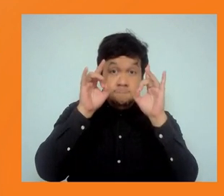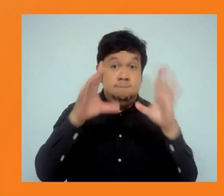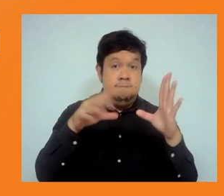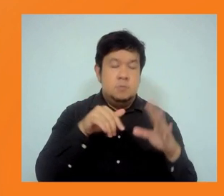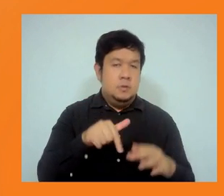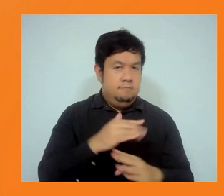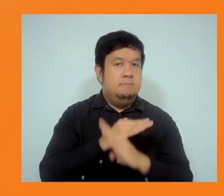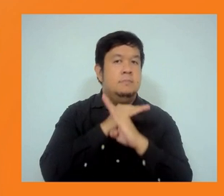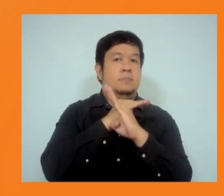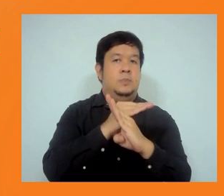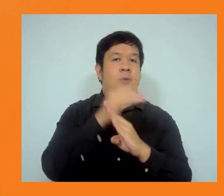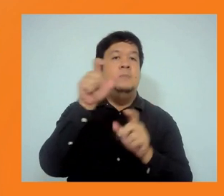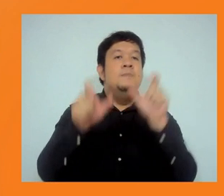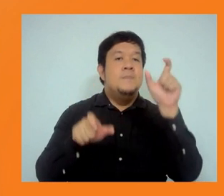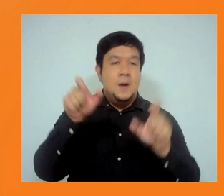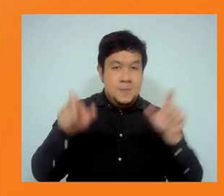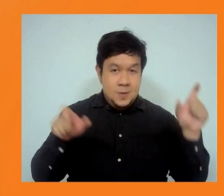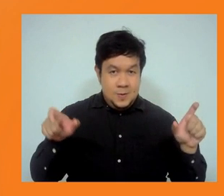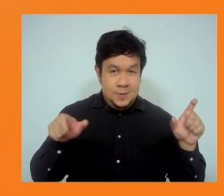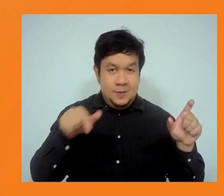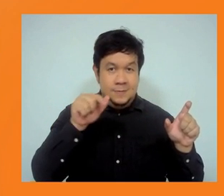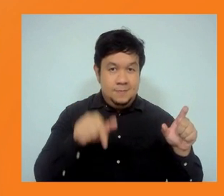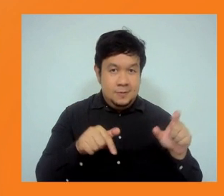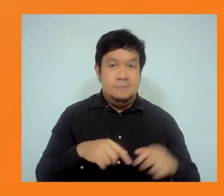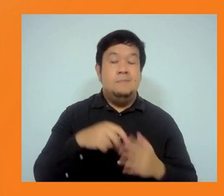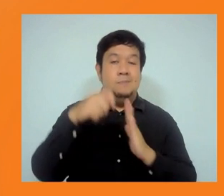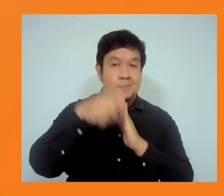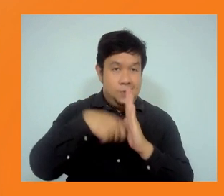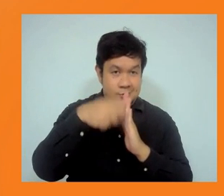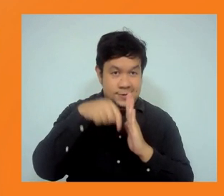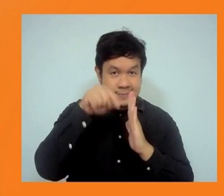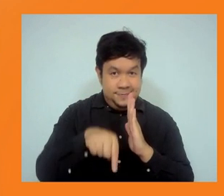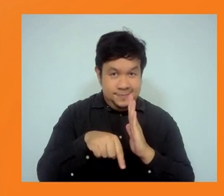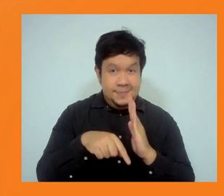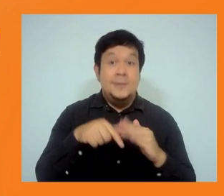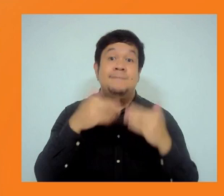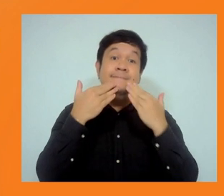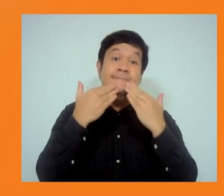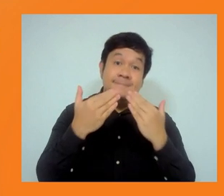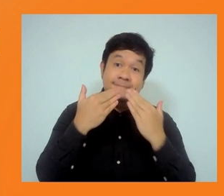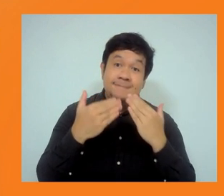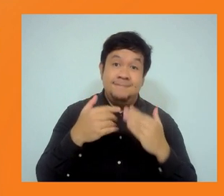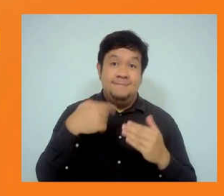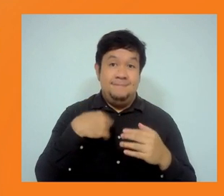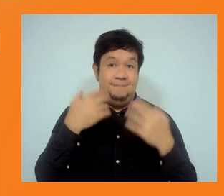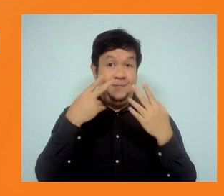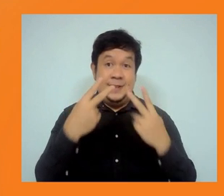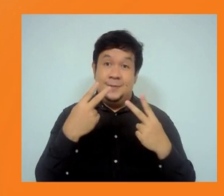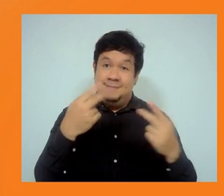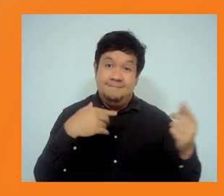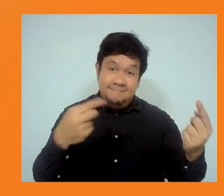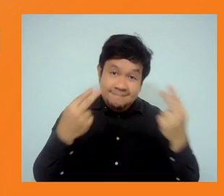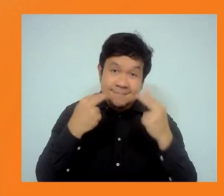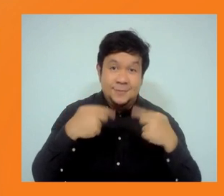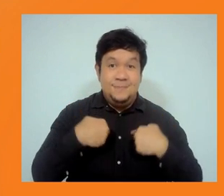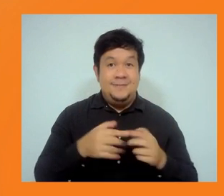across all of the projects that we support. look, thanks very much. And I'm looking forward to hearing the other presentations today and,